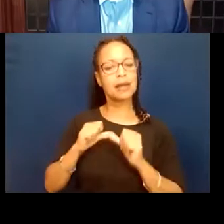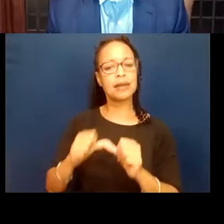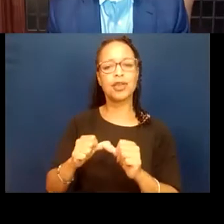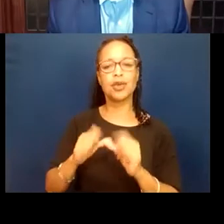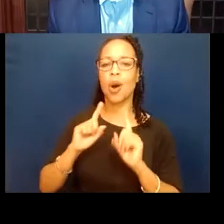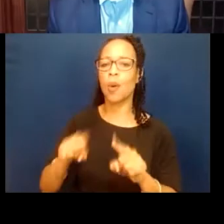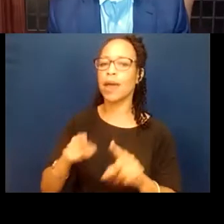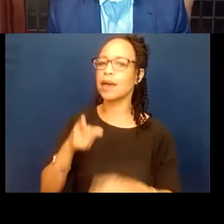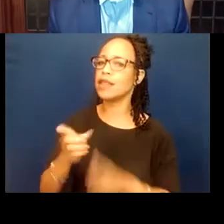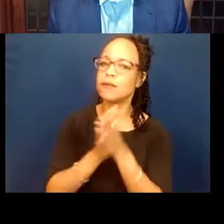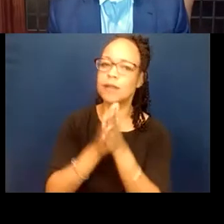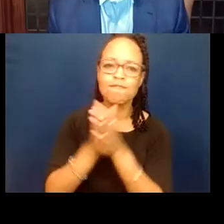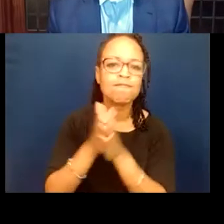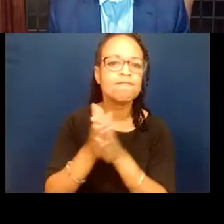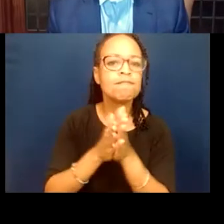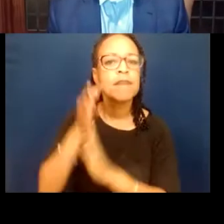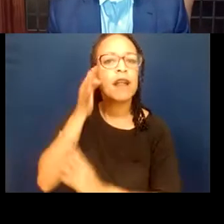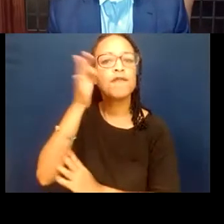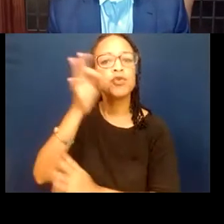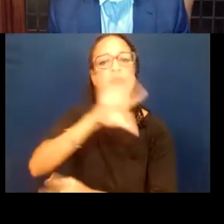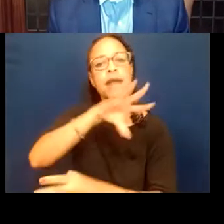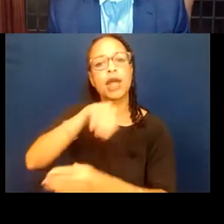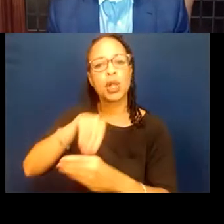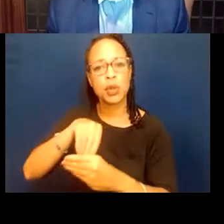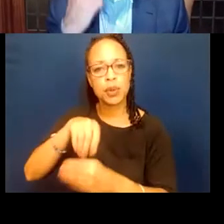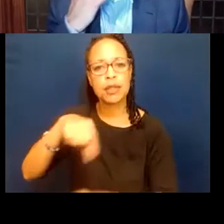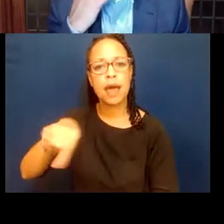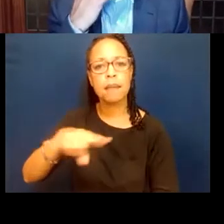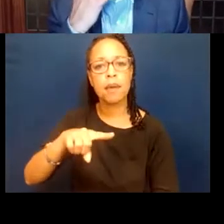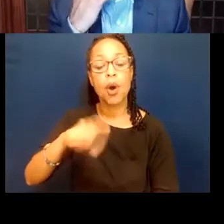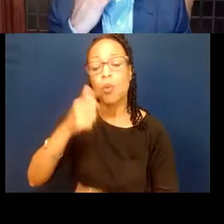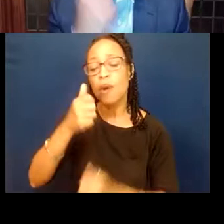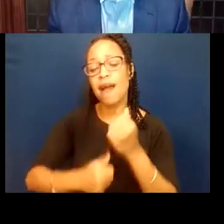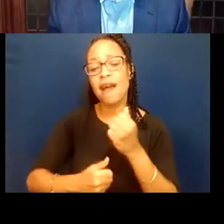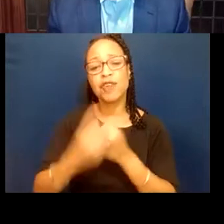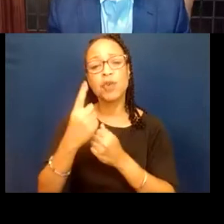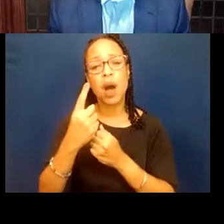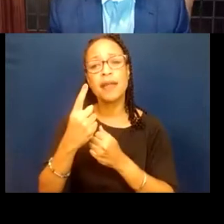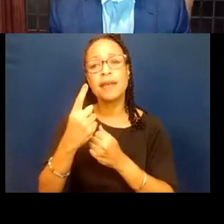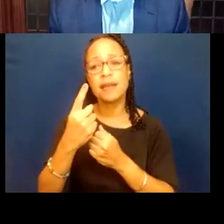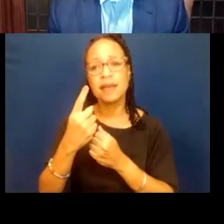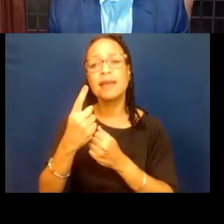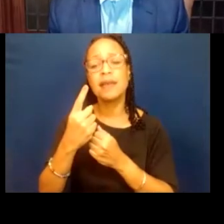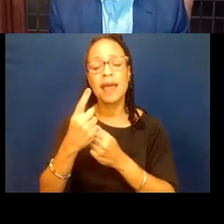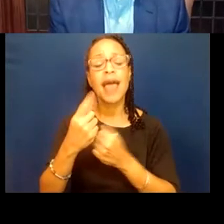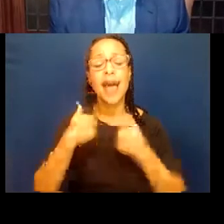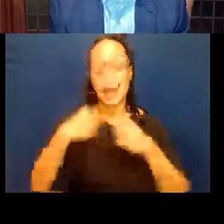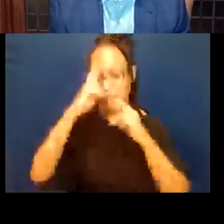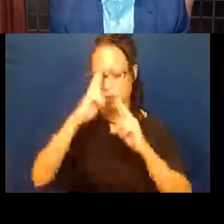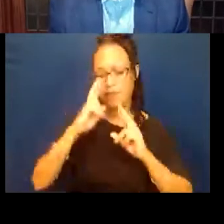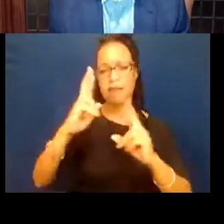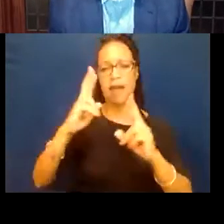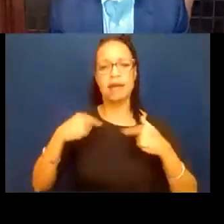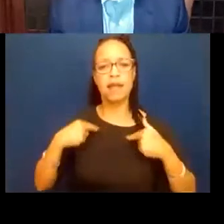about a future that includes them. A future where everybody is treated with the respect and the human